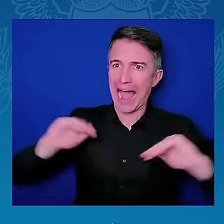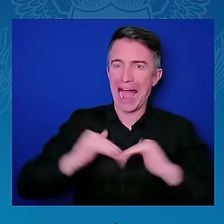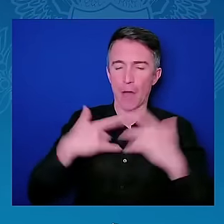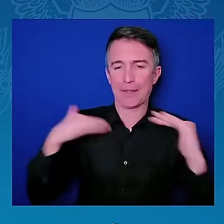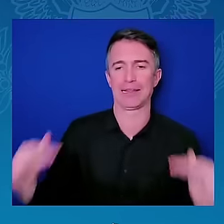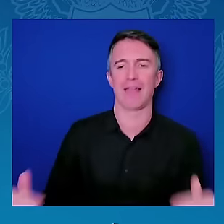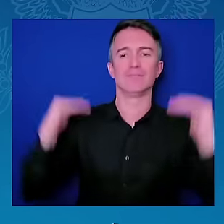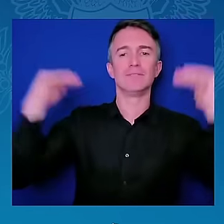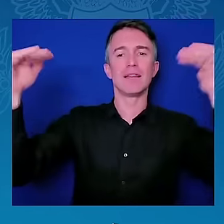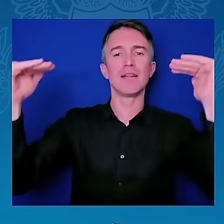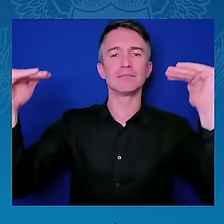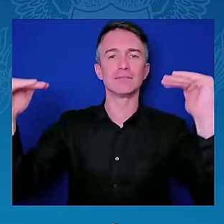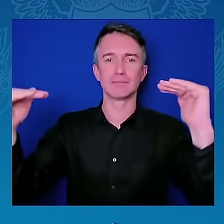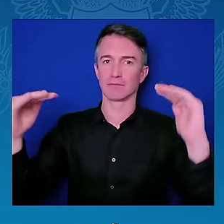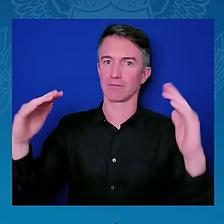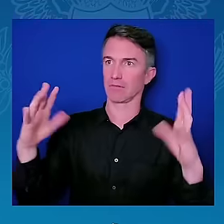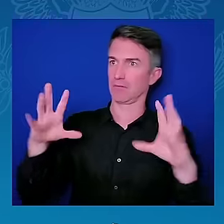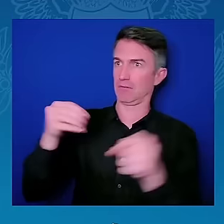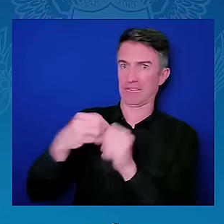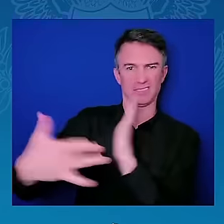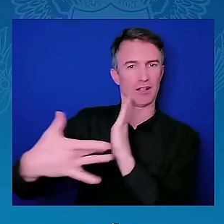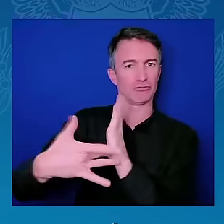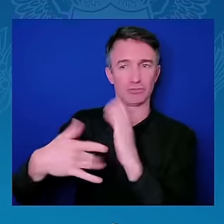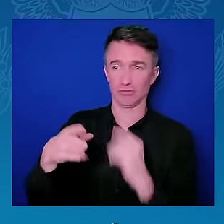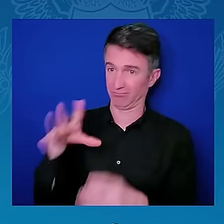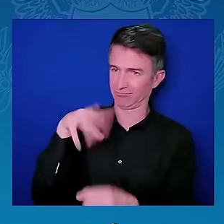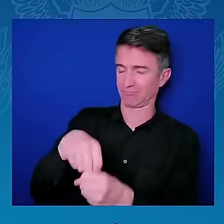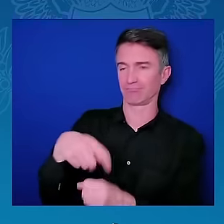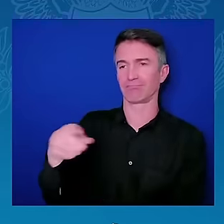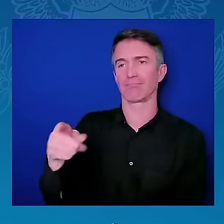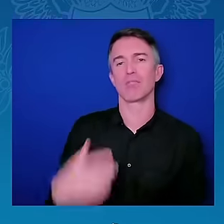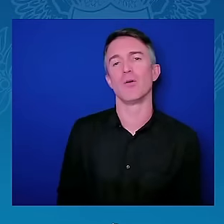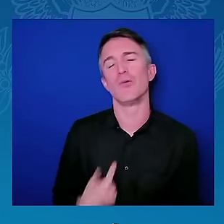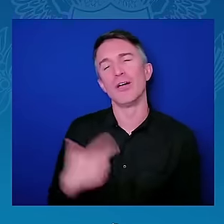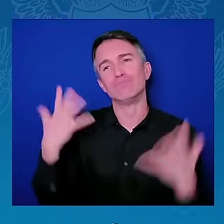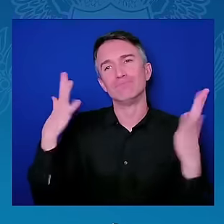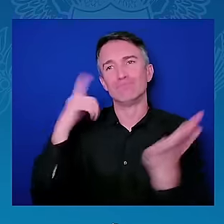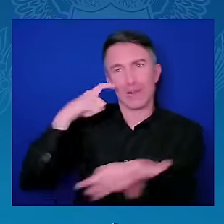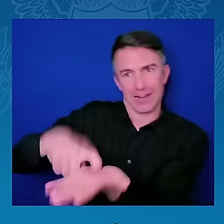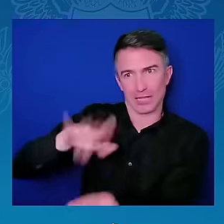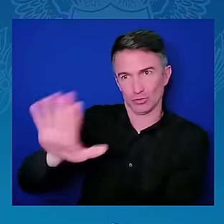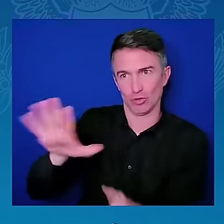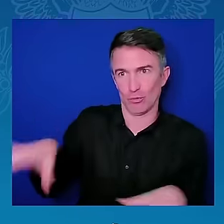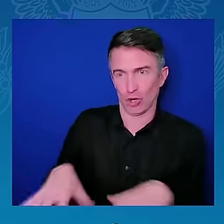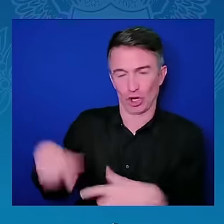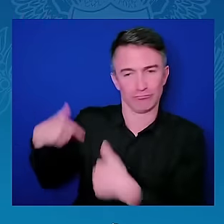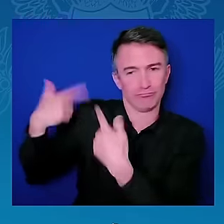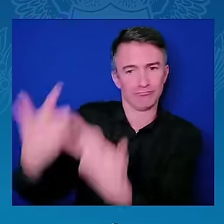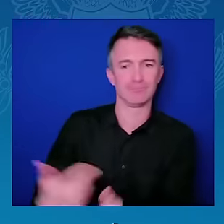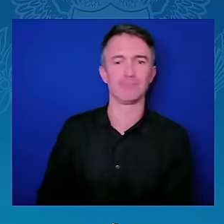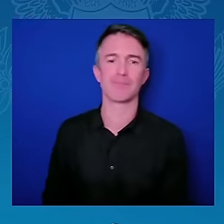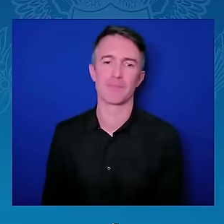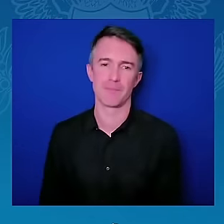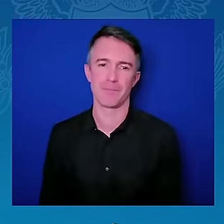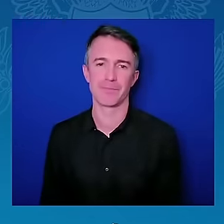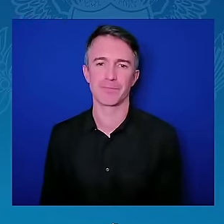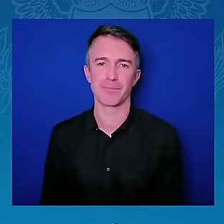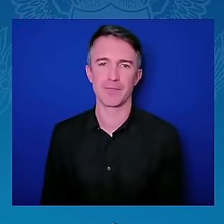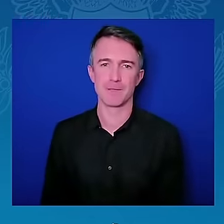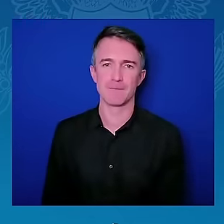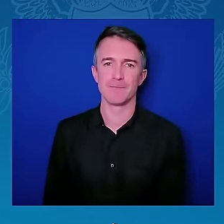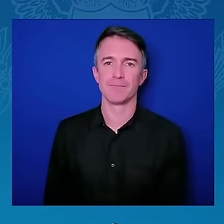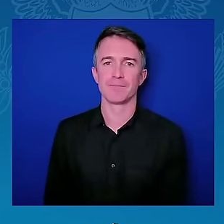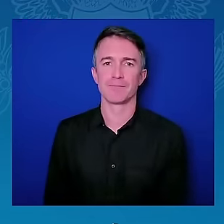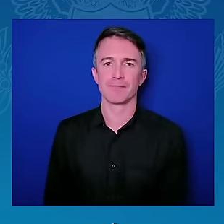So, digital inclusion was at the heart of the idea for this initiative that is focused on the